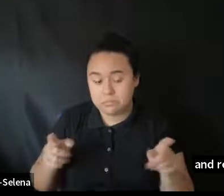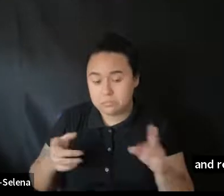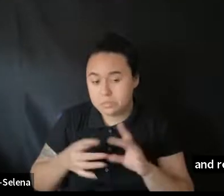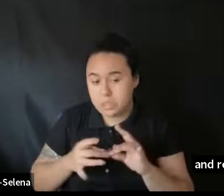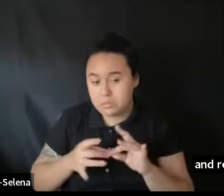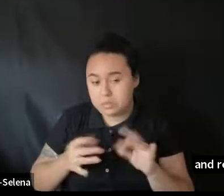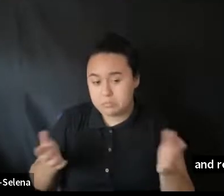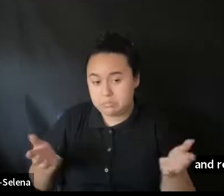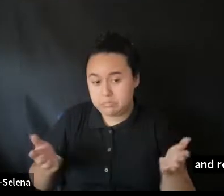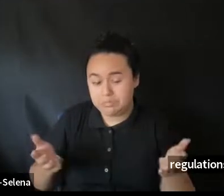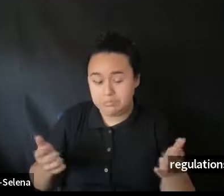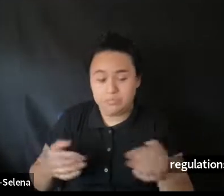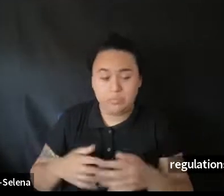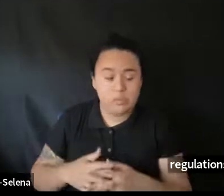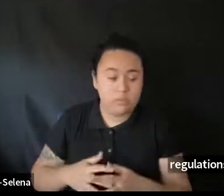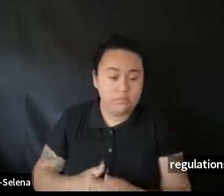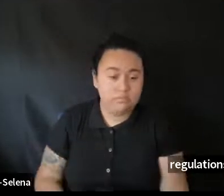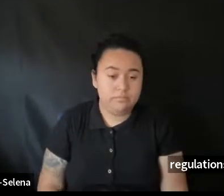Uh.